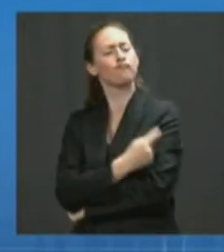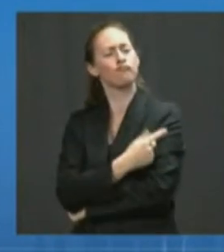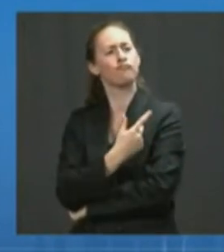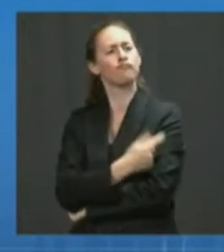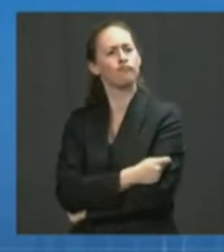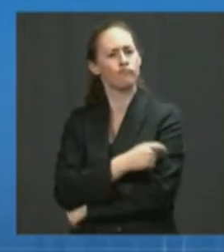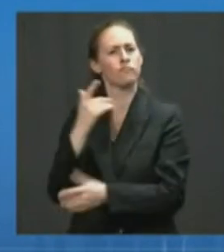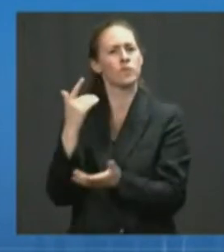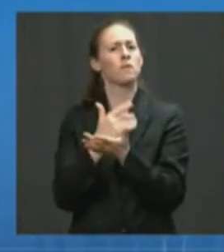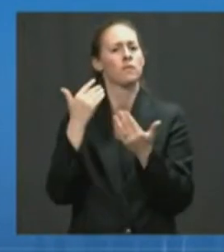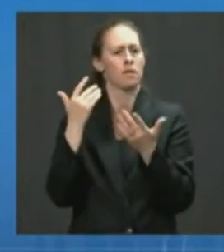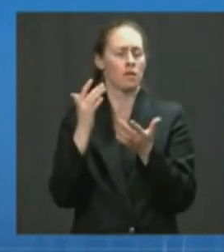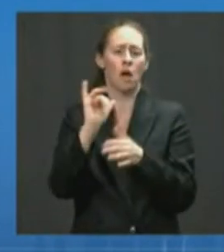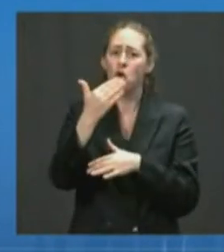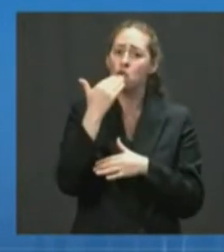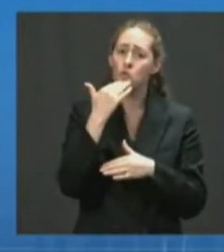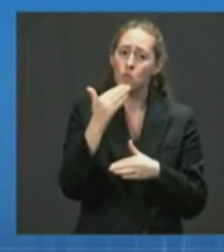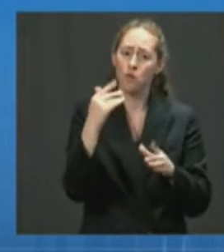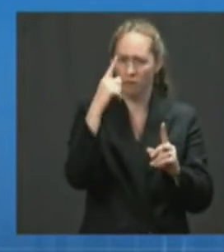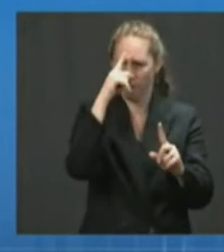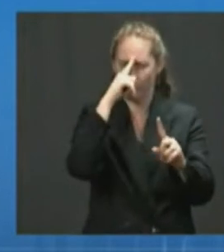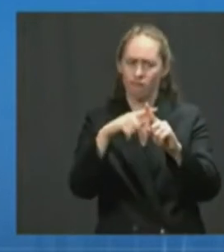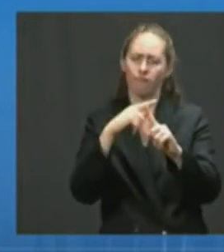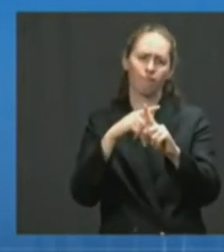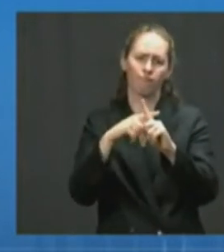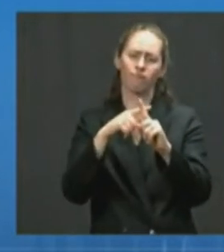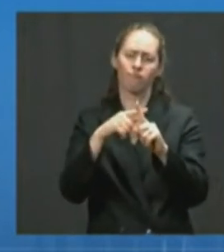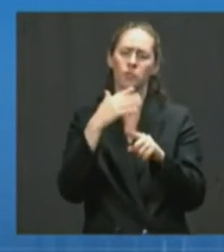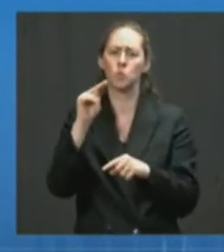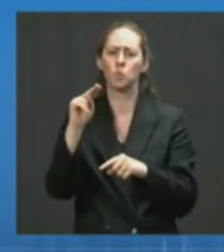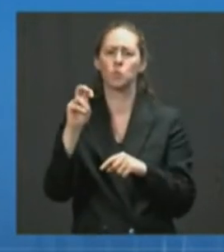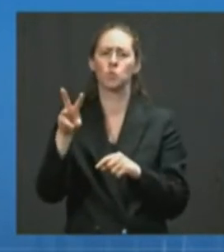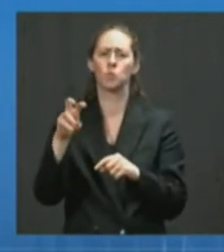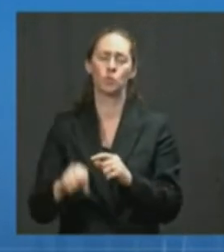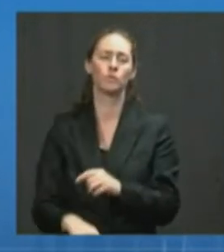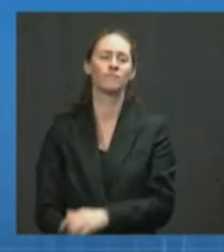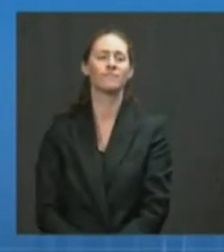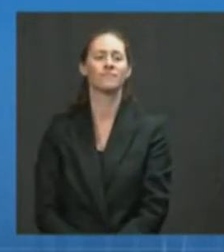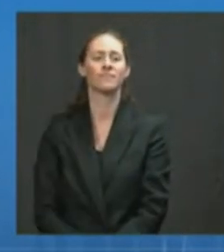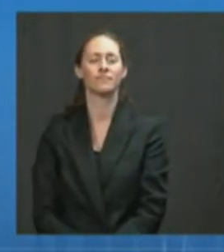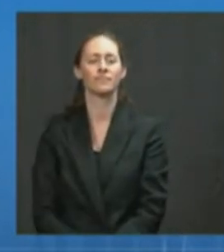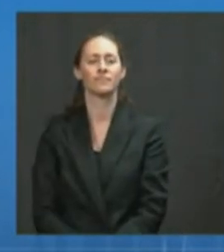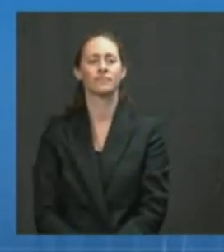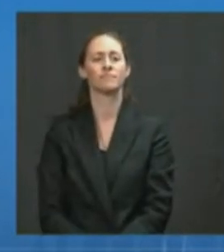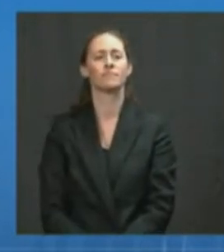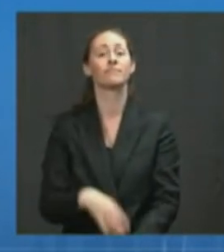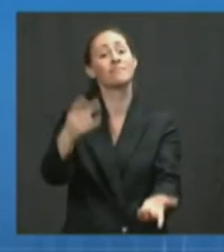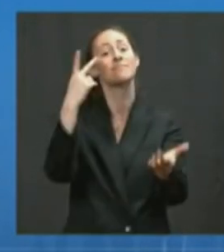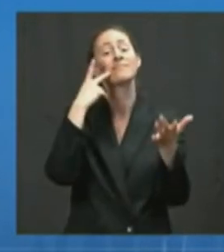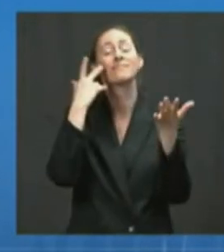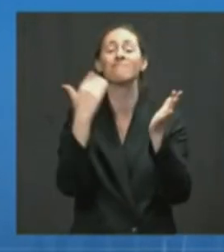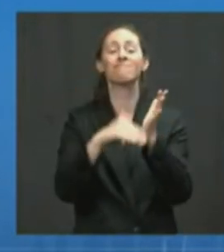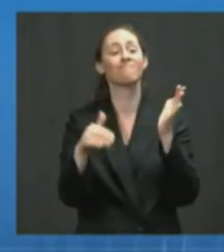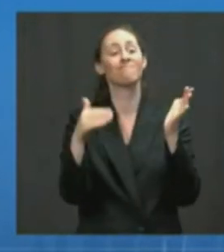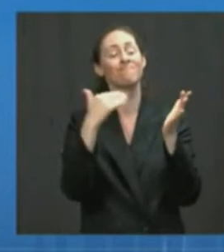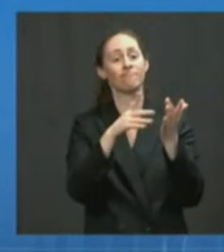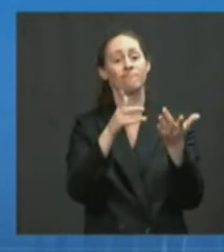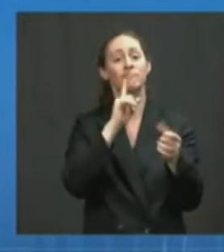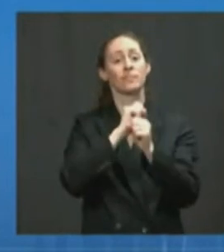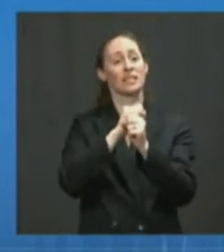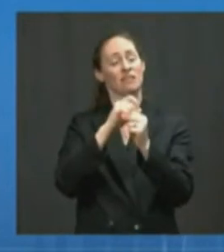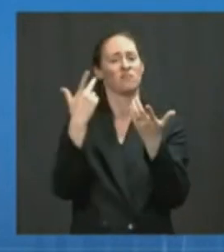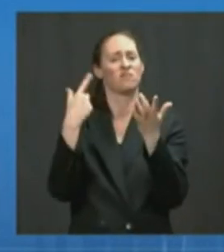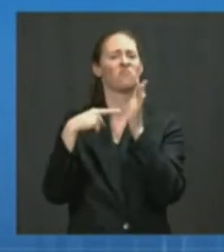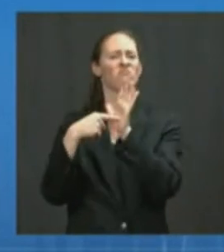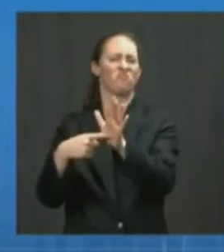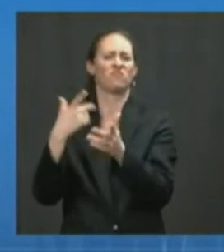is all good news. One fact that has been proven time and time again during this past year is that vaccines save lives. That's why